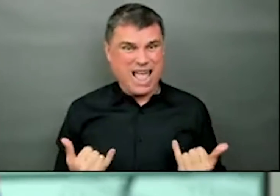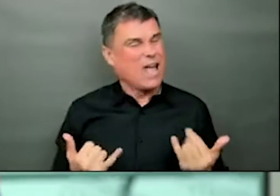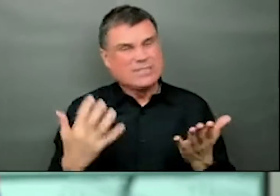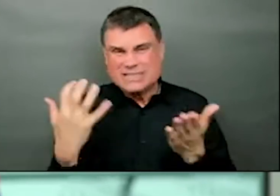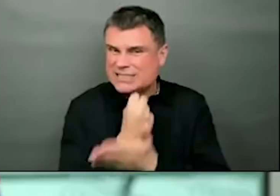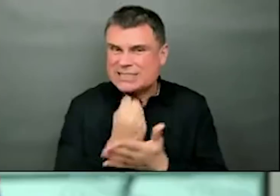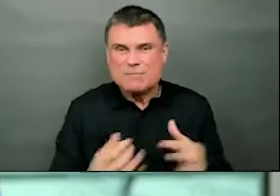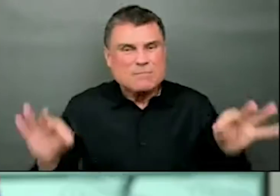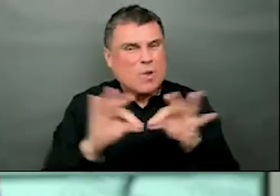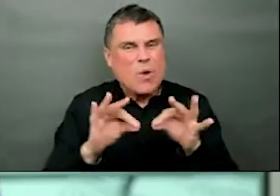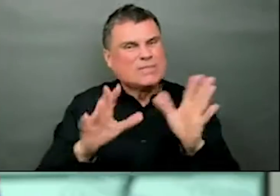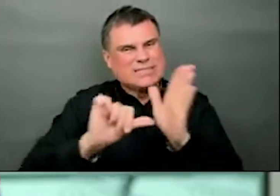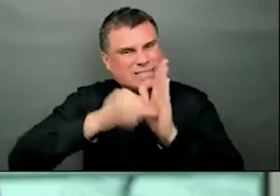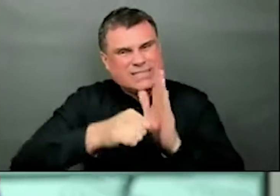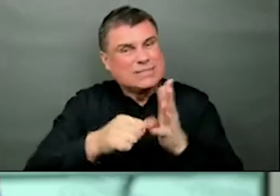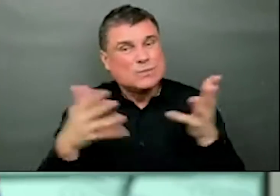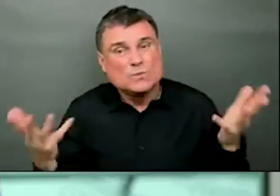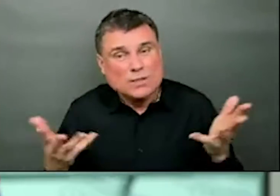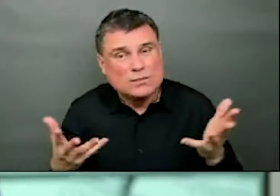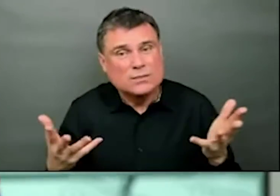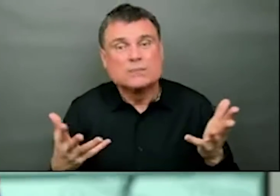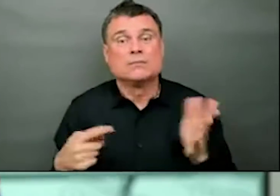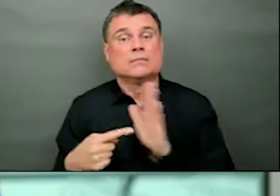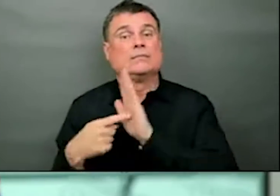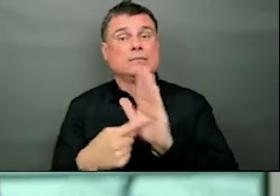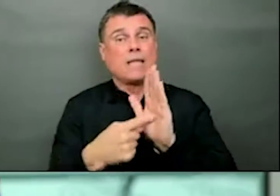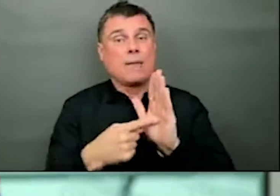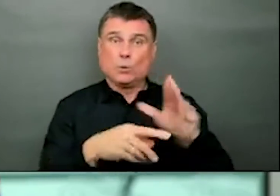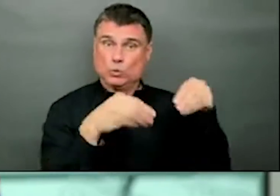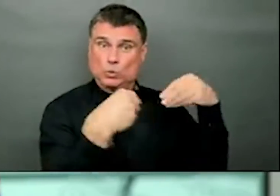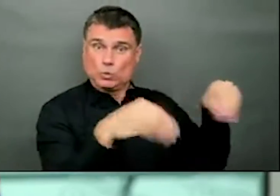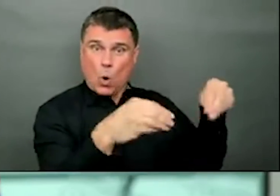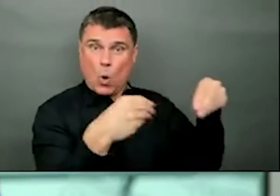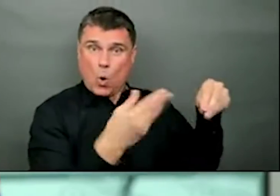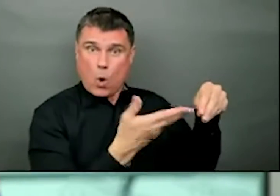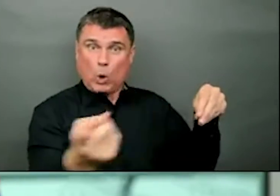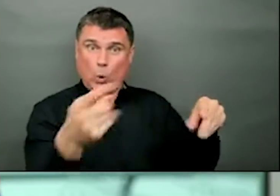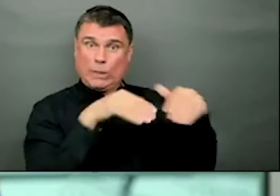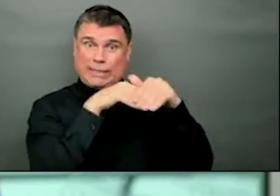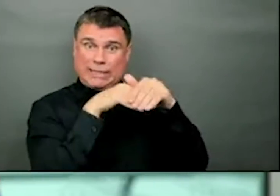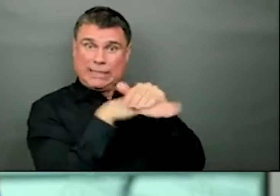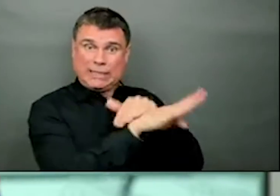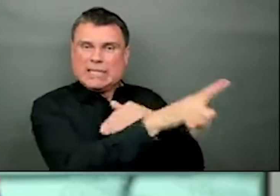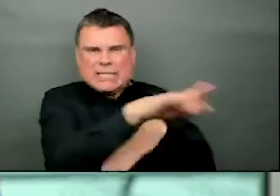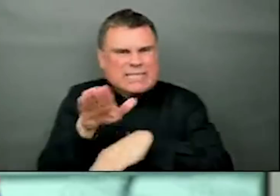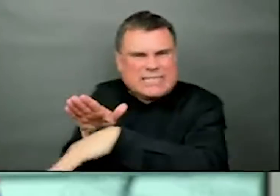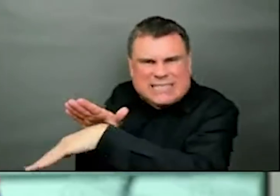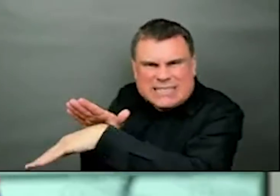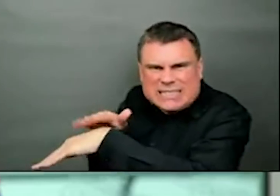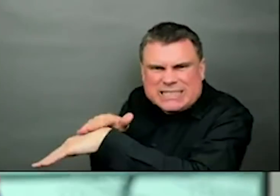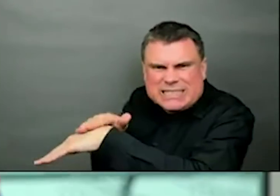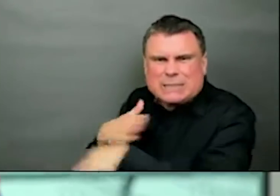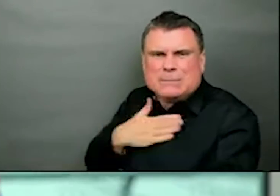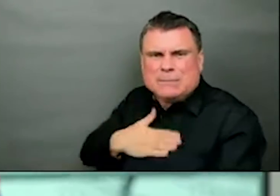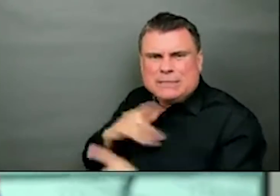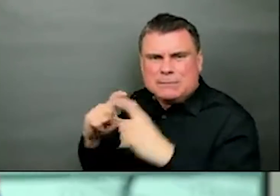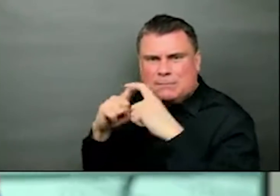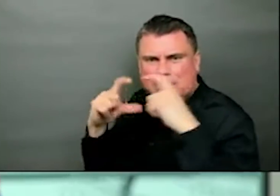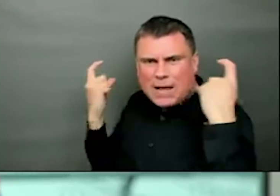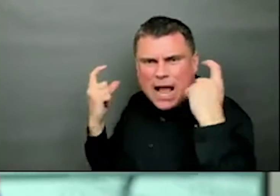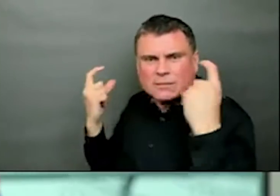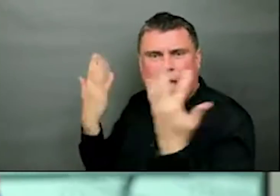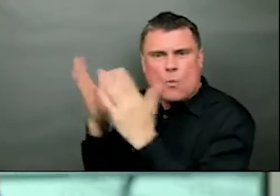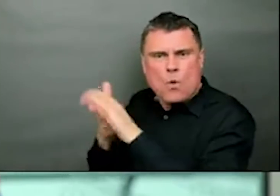clerk when they remind you about their COVID safety plan. Following the requests of the server in the restaurant when they ask for your